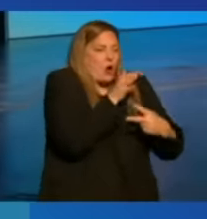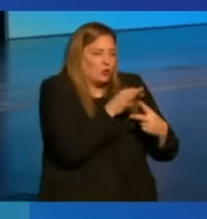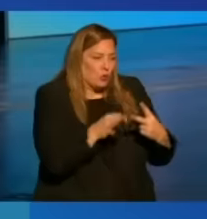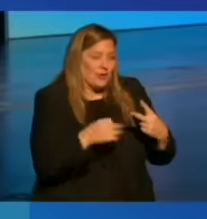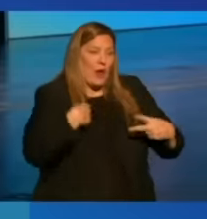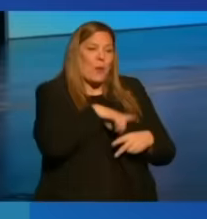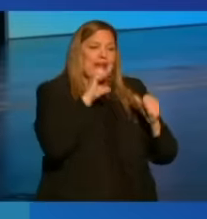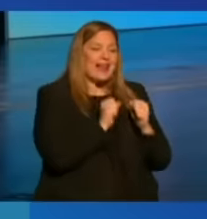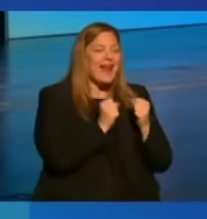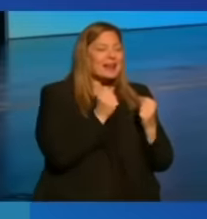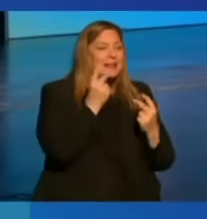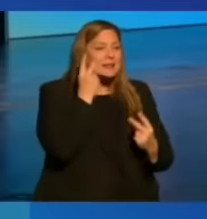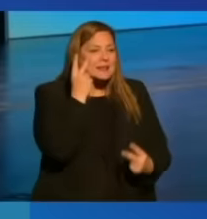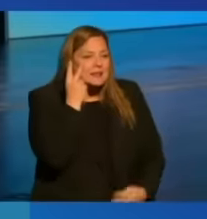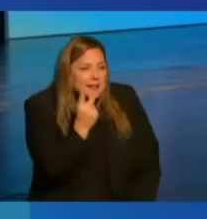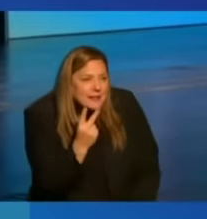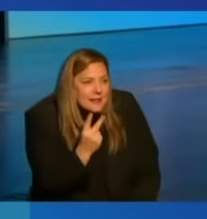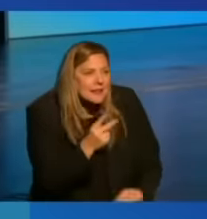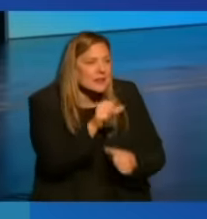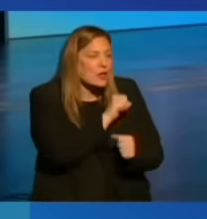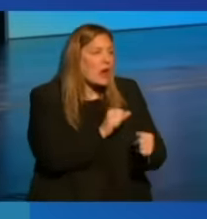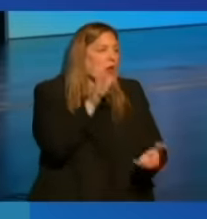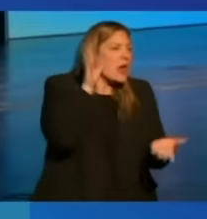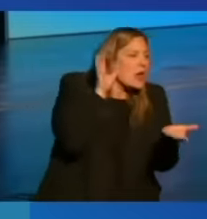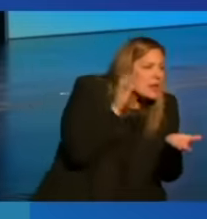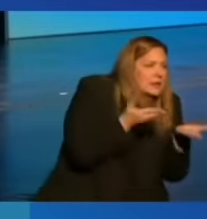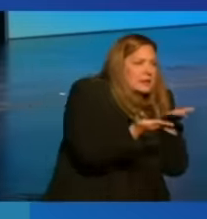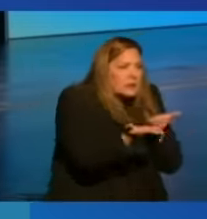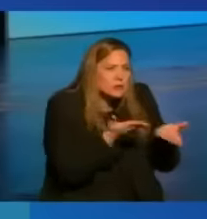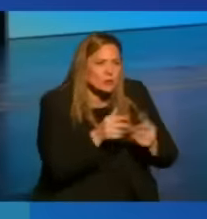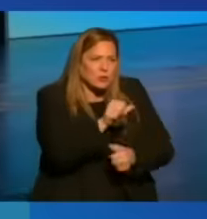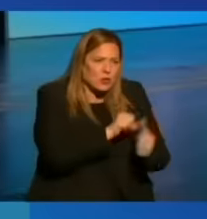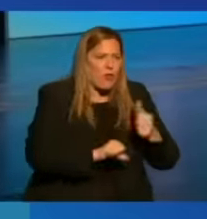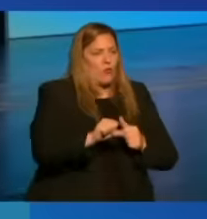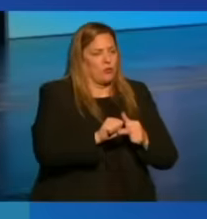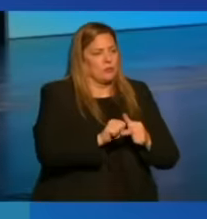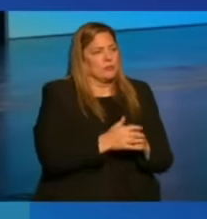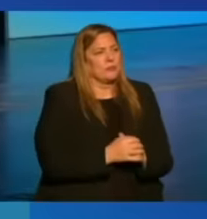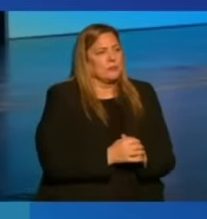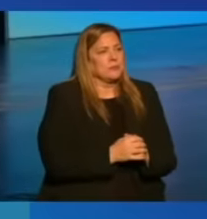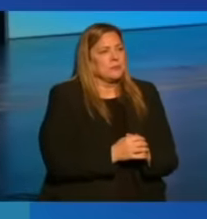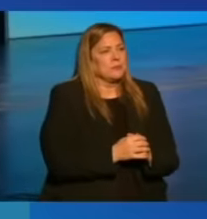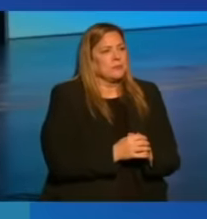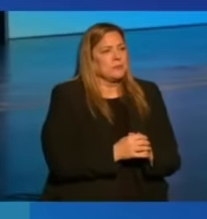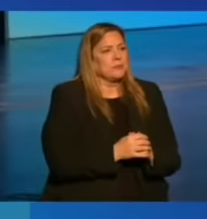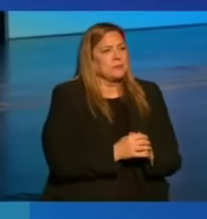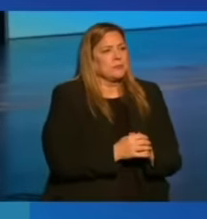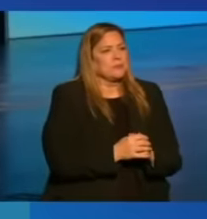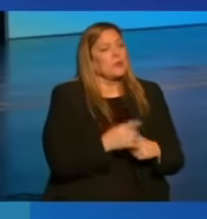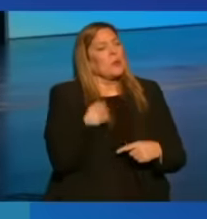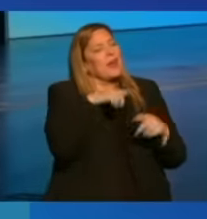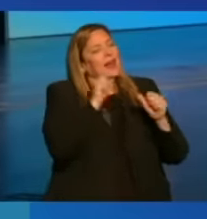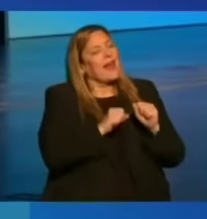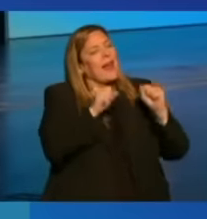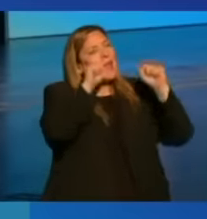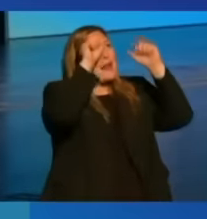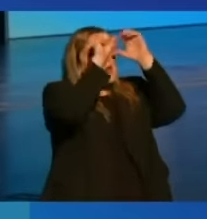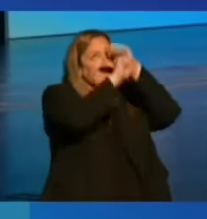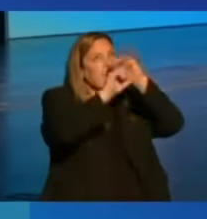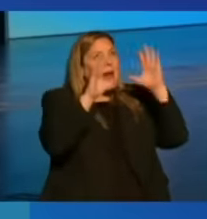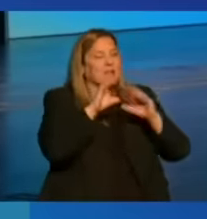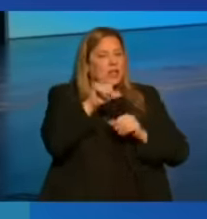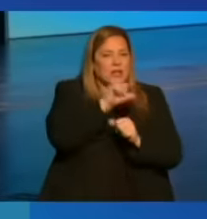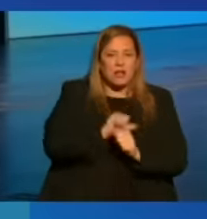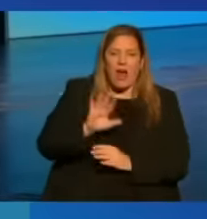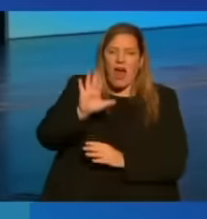can see each other and listen to each other and imagine each other's hardships